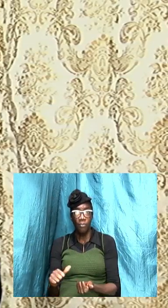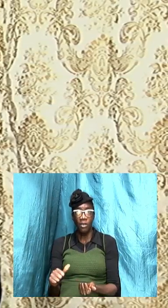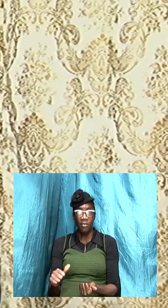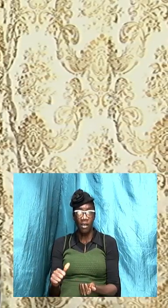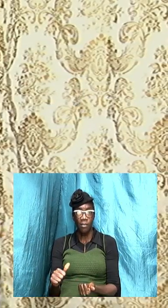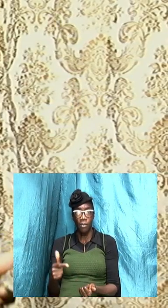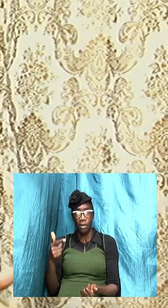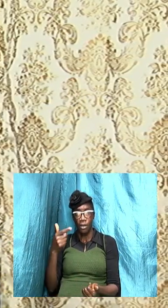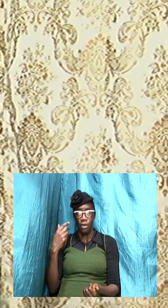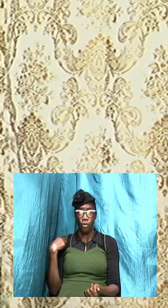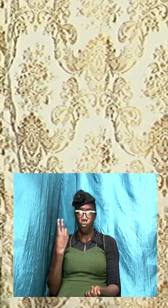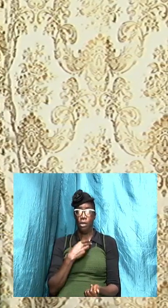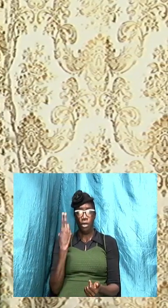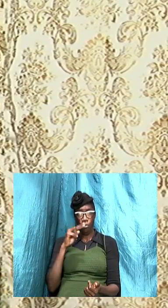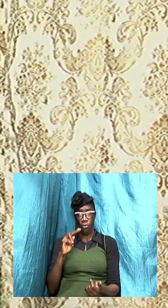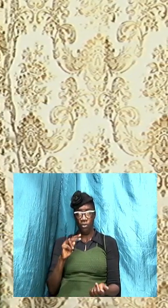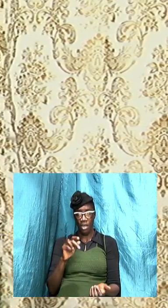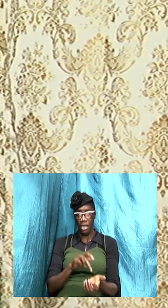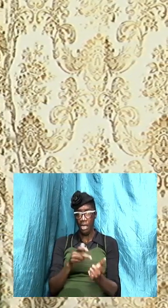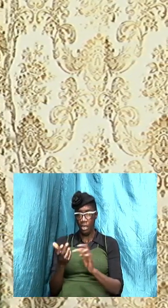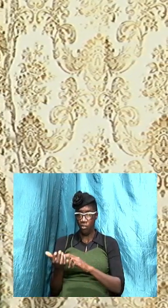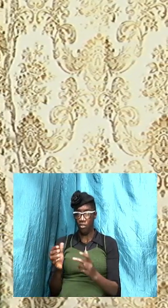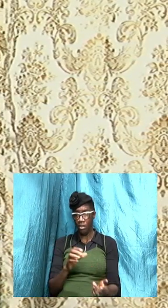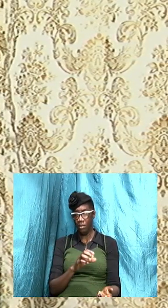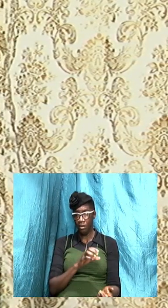say Jesus Christ we only say Jesus